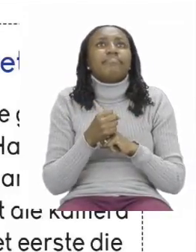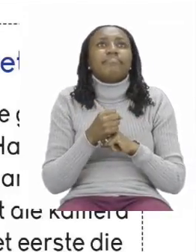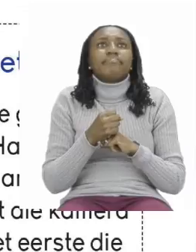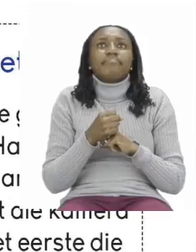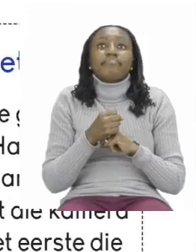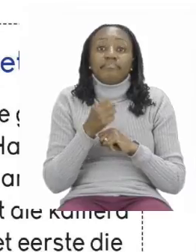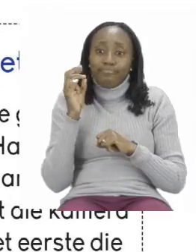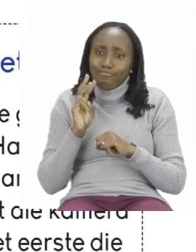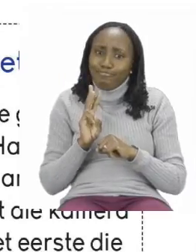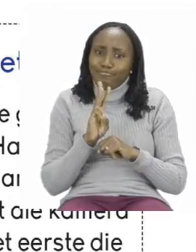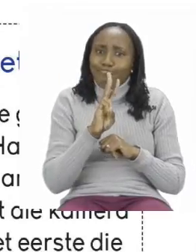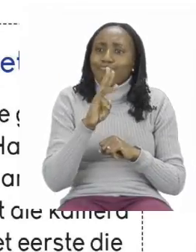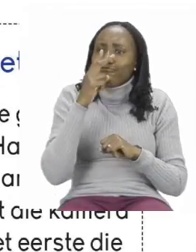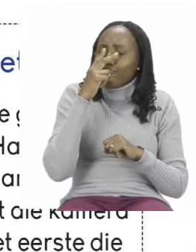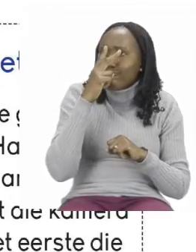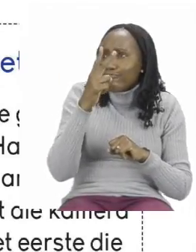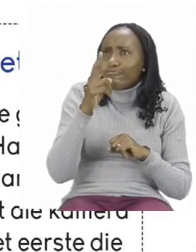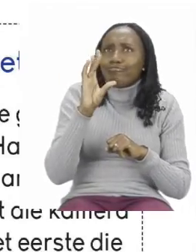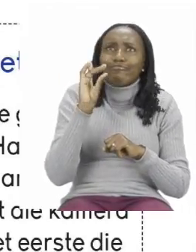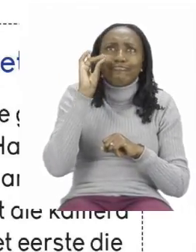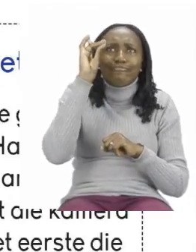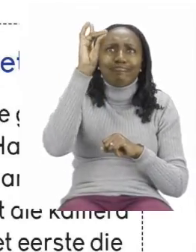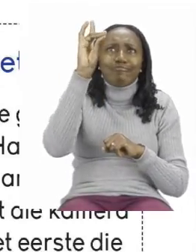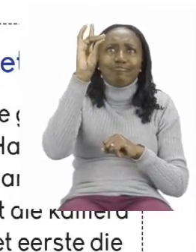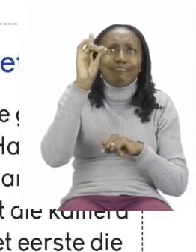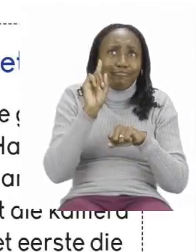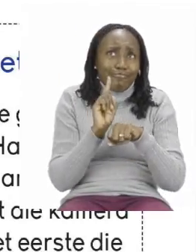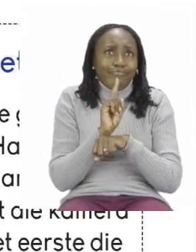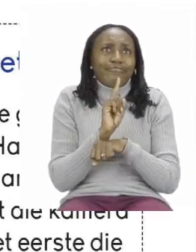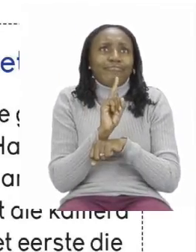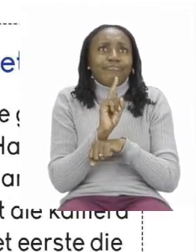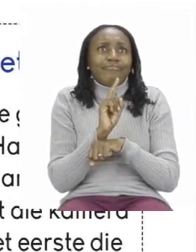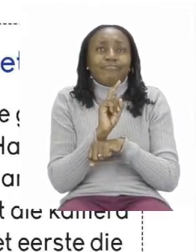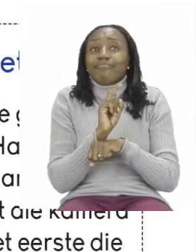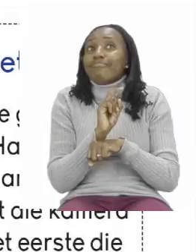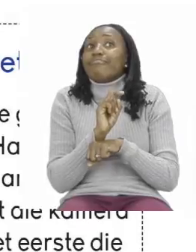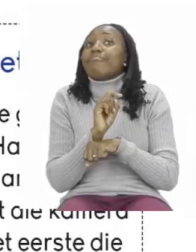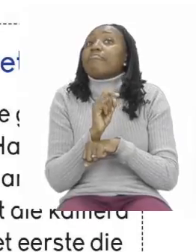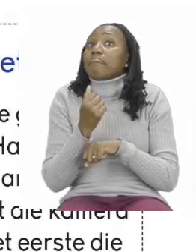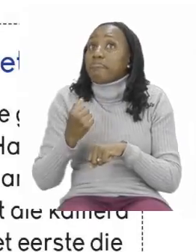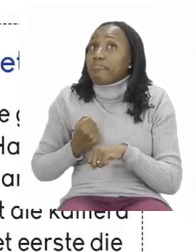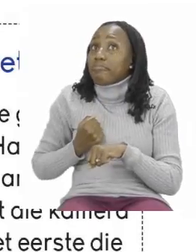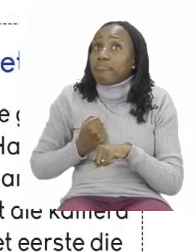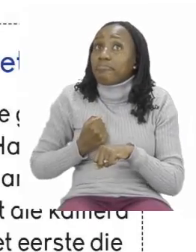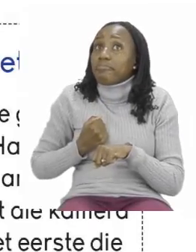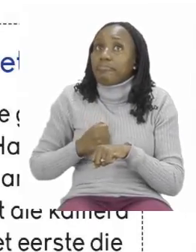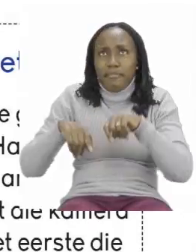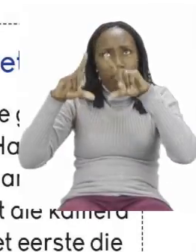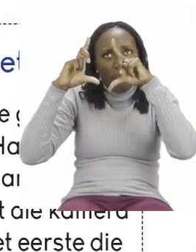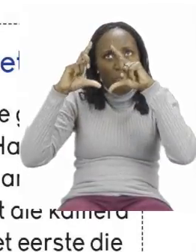went to see the giraffes first and Pam's dad took some photos.